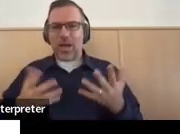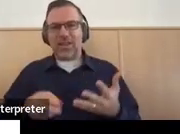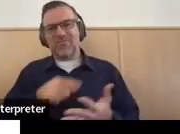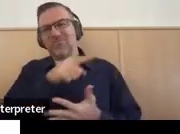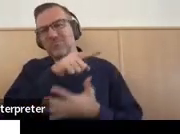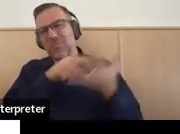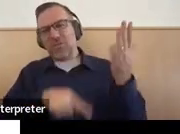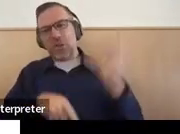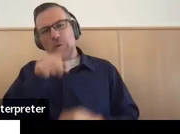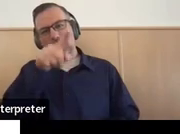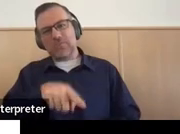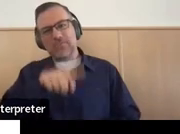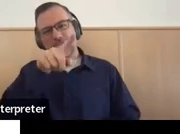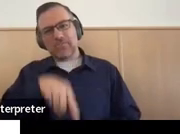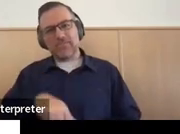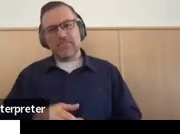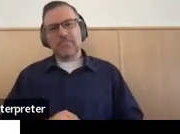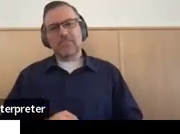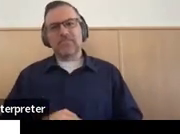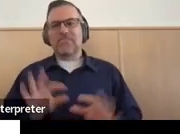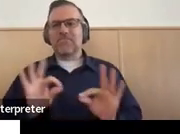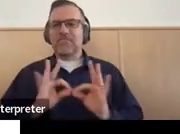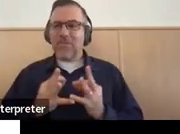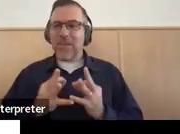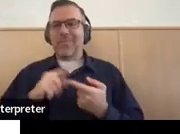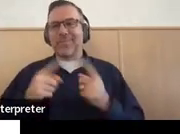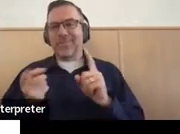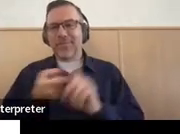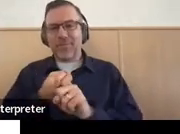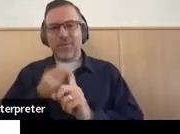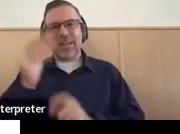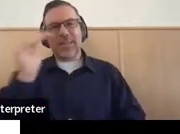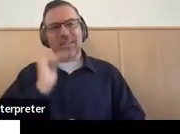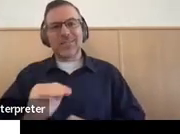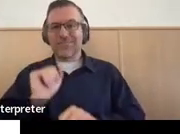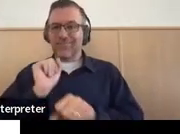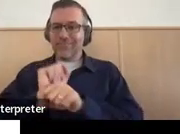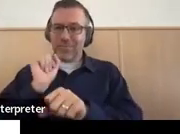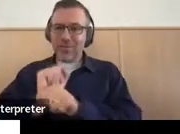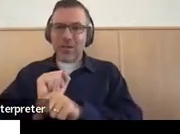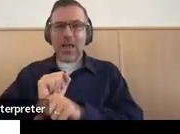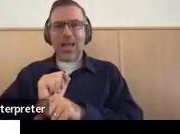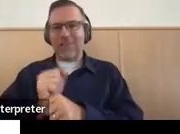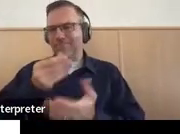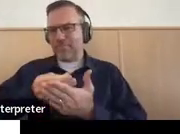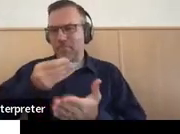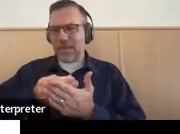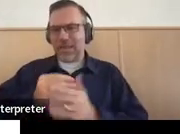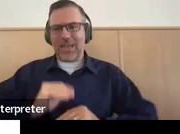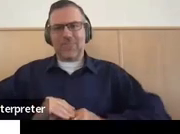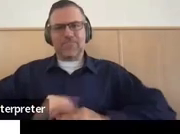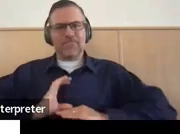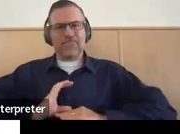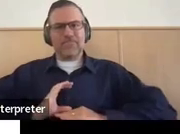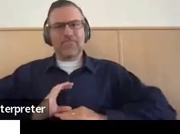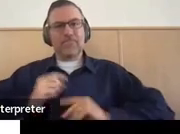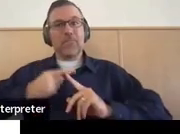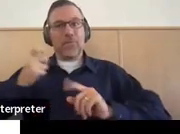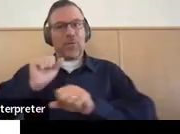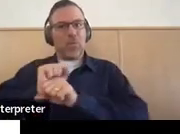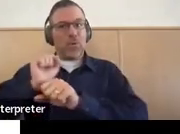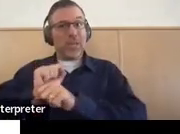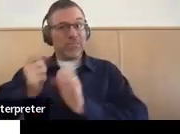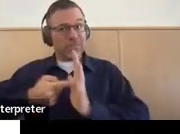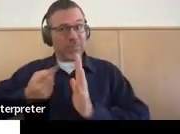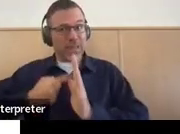that we got the most often. Family and friends. Family Employment. Money and self worth come from employment sometimes.